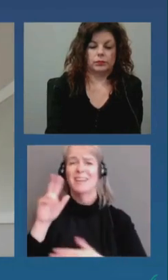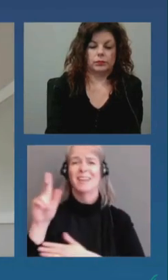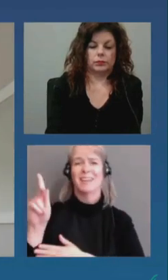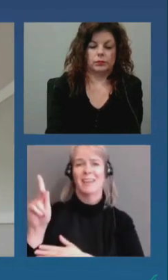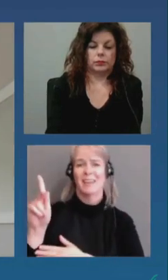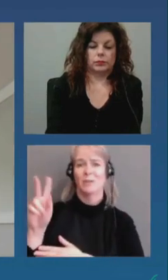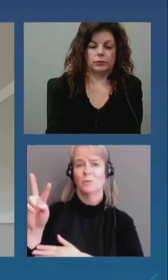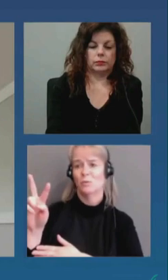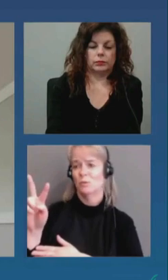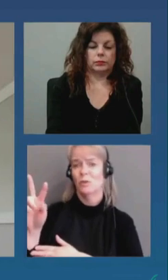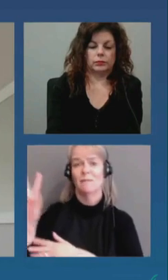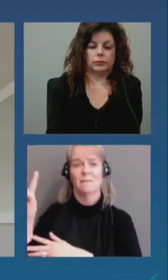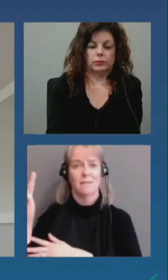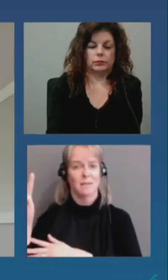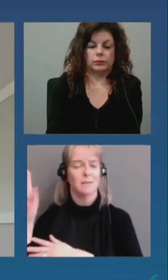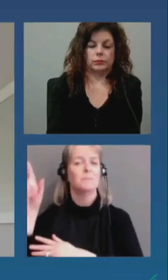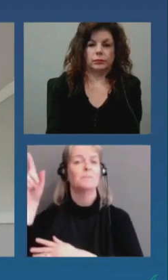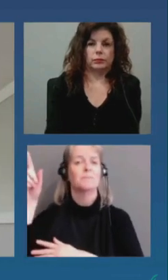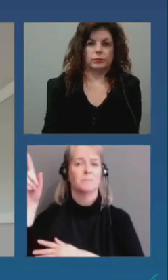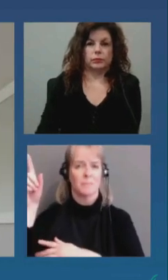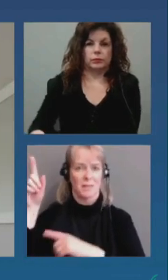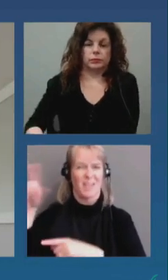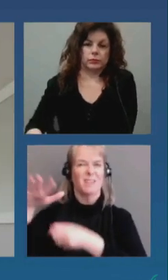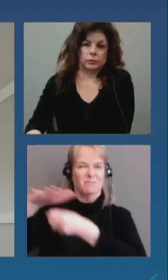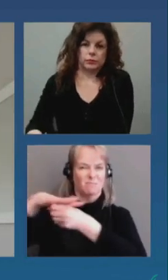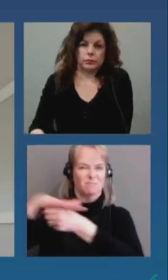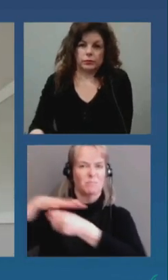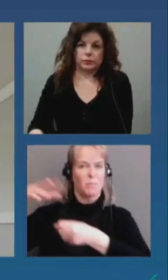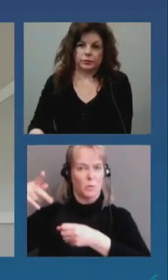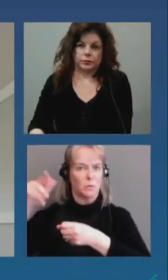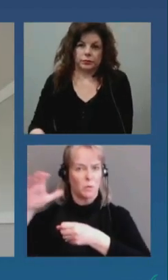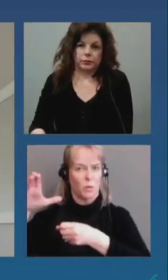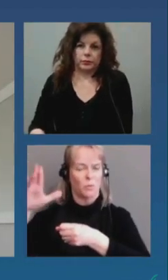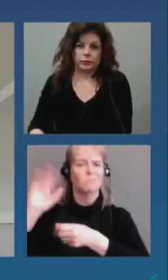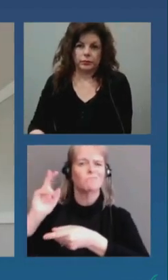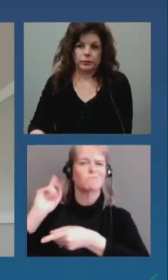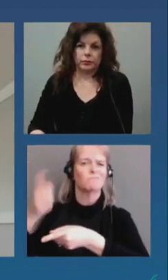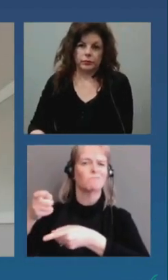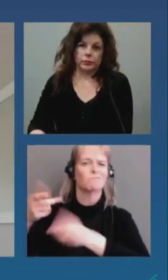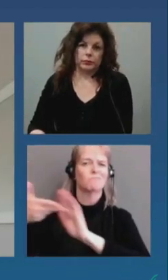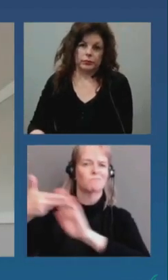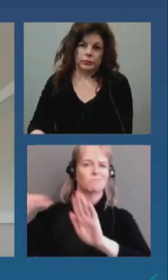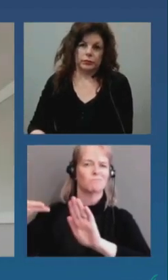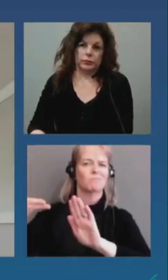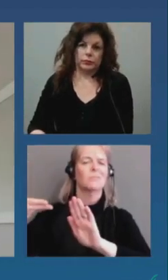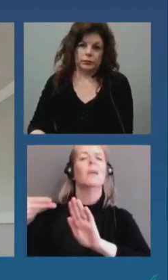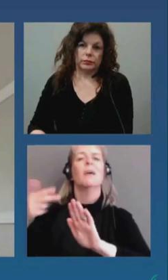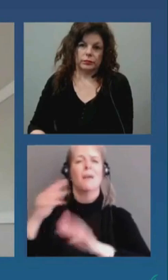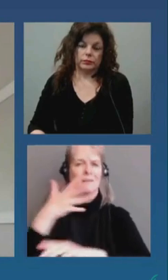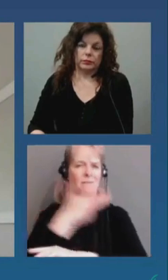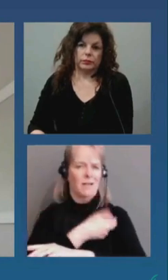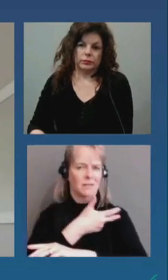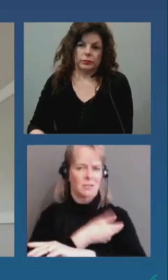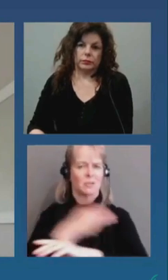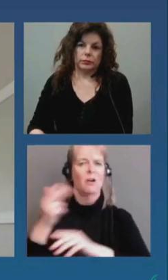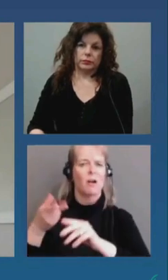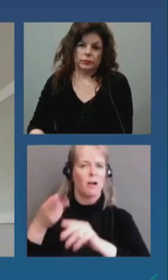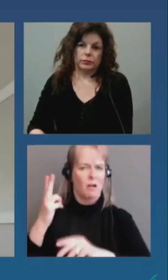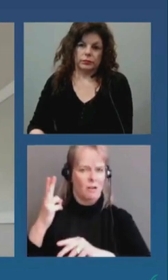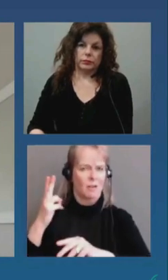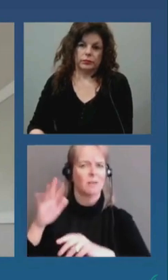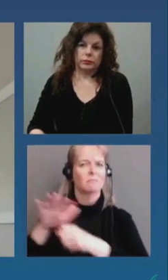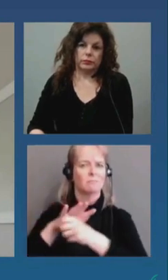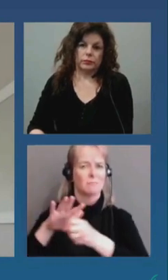or I guess I should say forward sortation area, was designated a vaccination hotspot based on your recommendation.